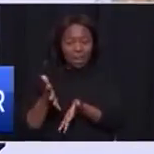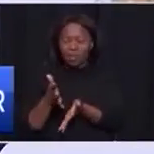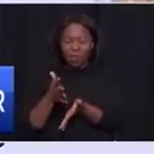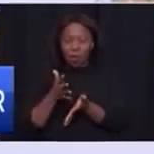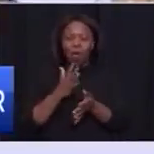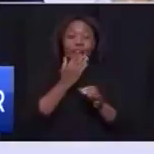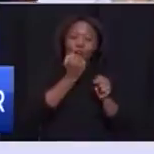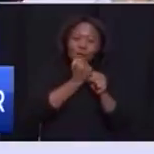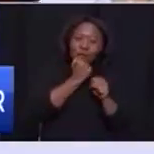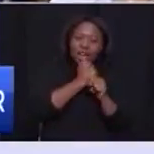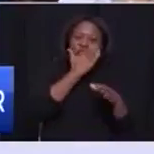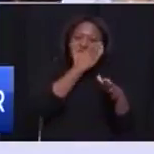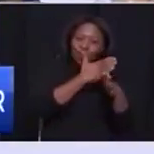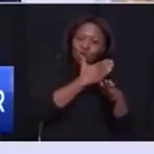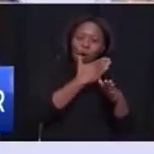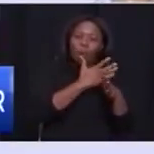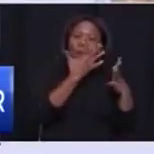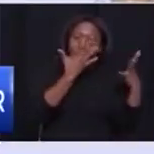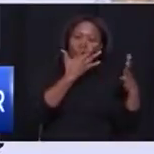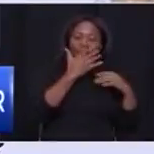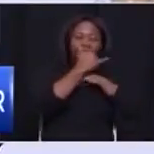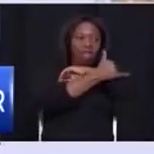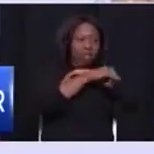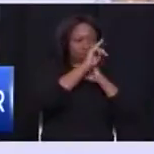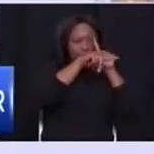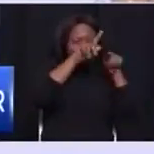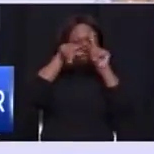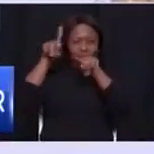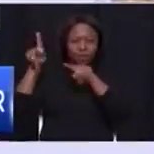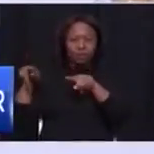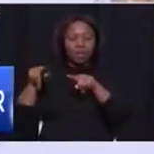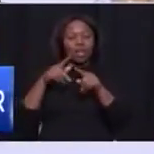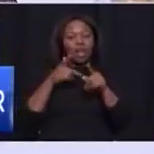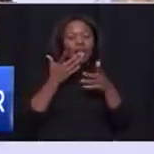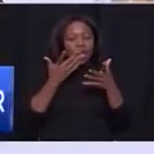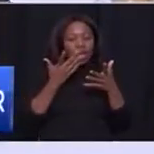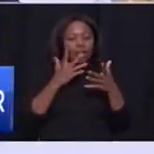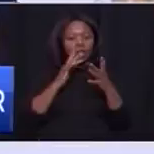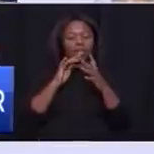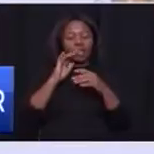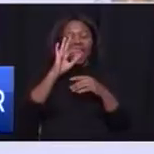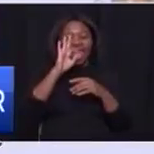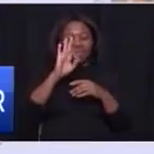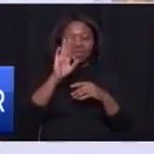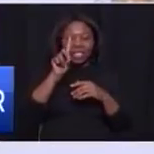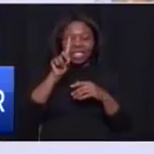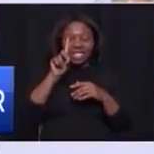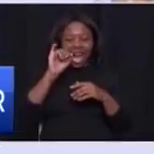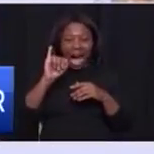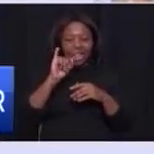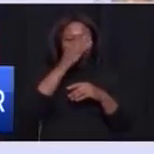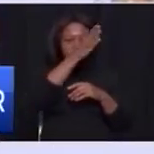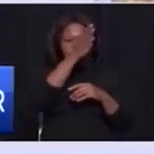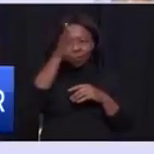create jobs also in those economies in our continent where our company's FDIs is directed